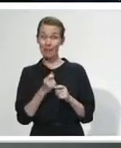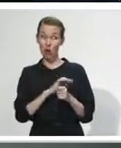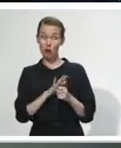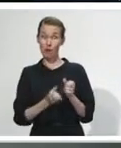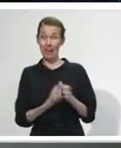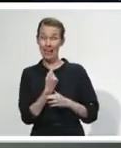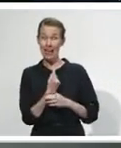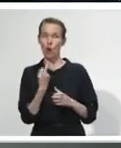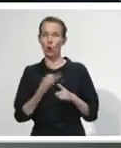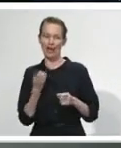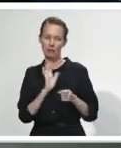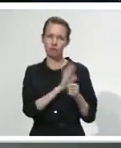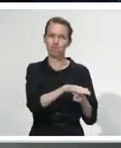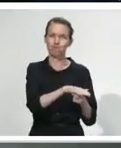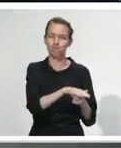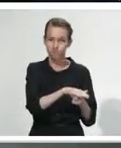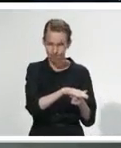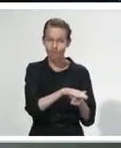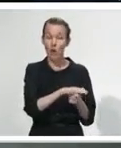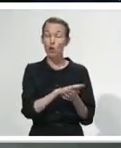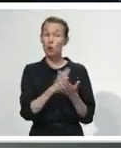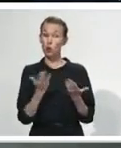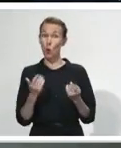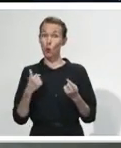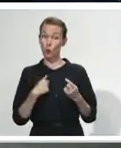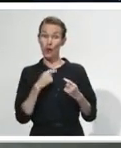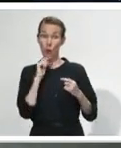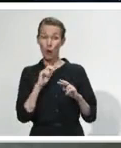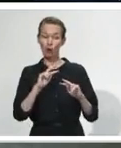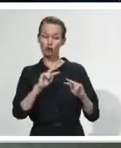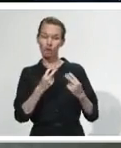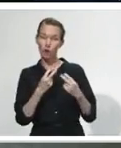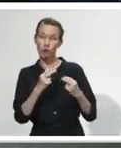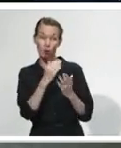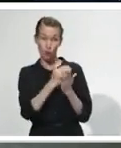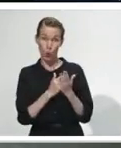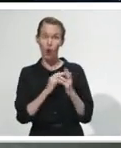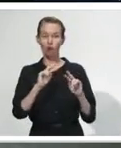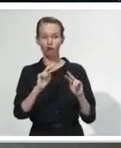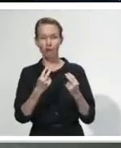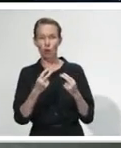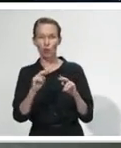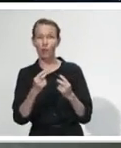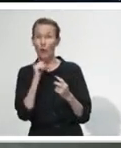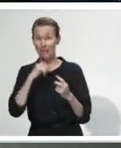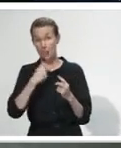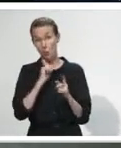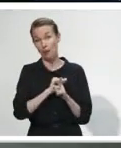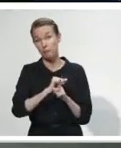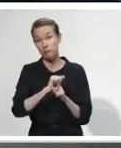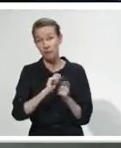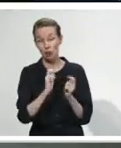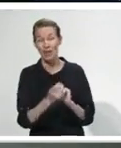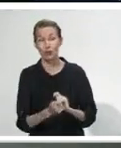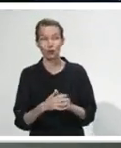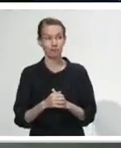that's been really problematic for us. But we keep assessing as we go to make sure we've got those settings right. Sorry, just one more. And therefore looking at